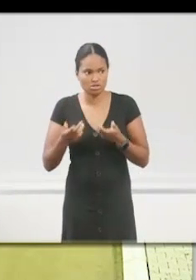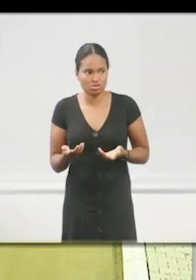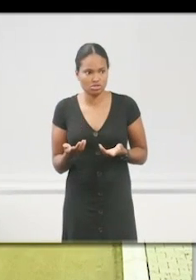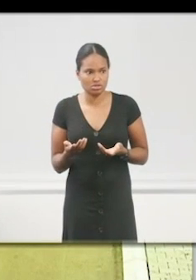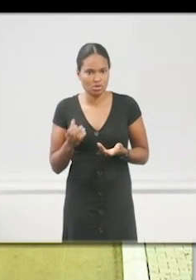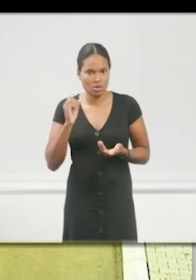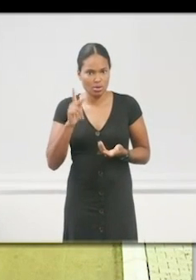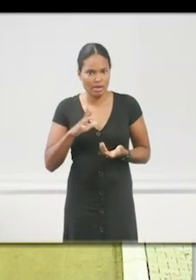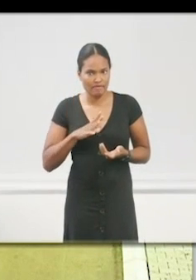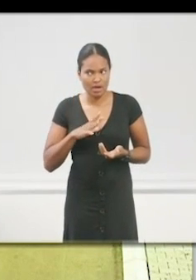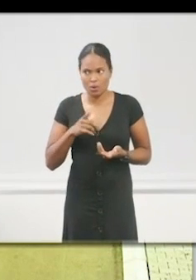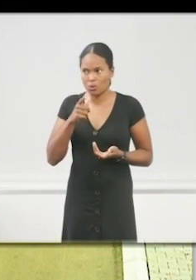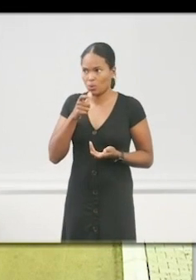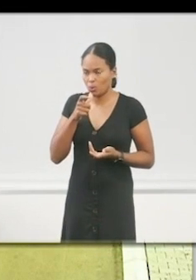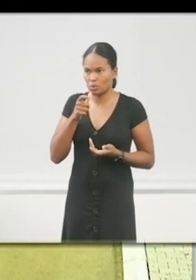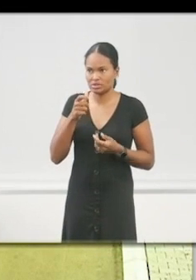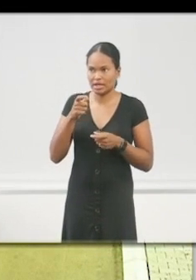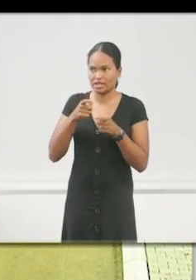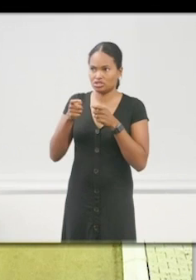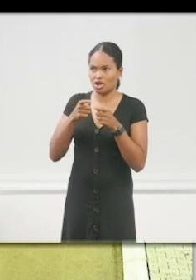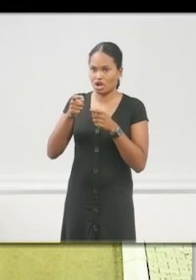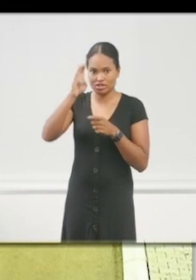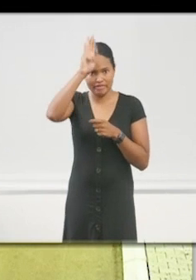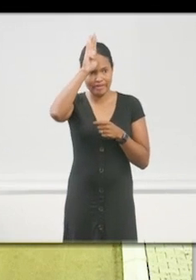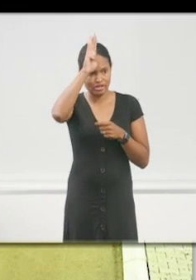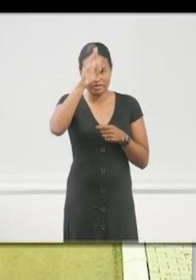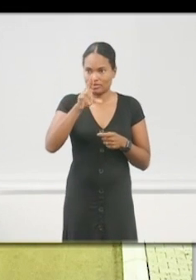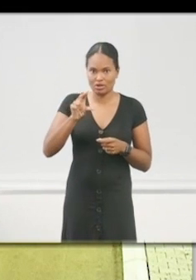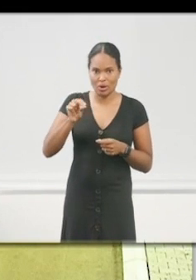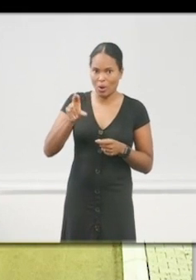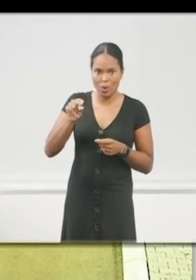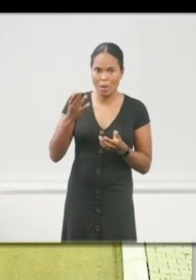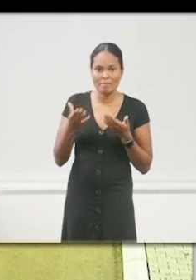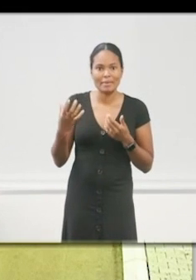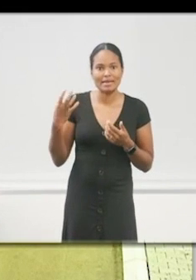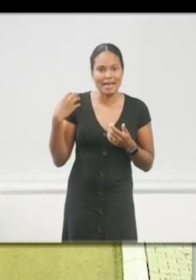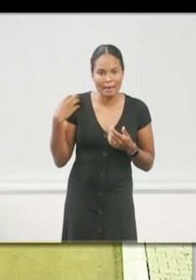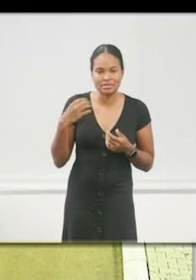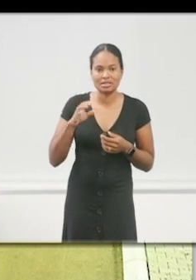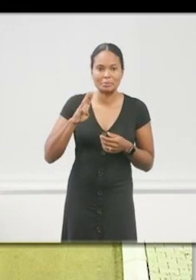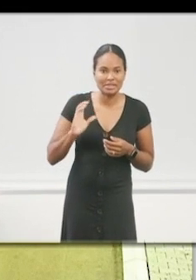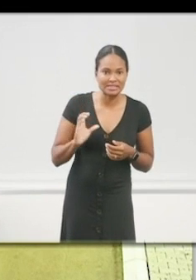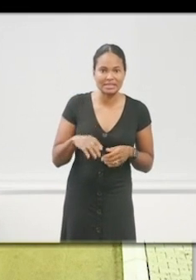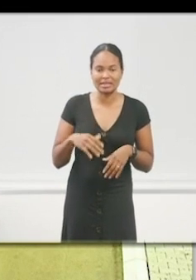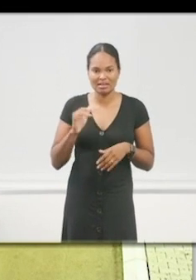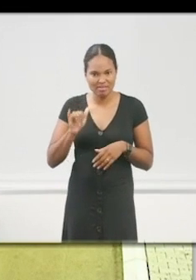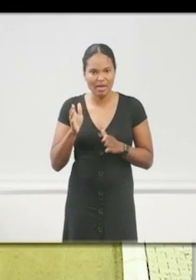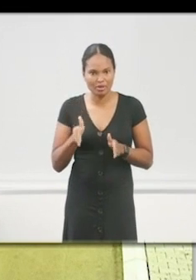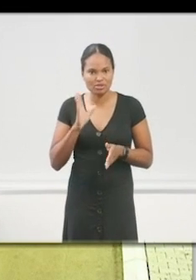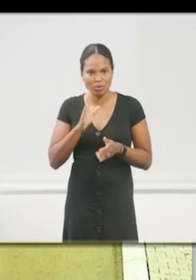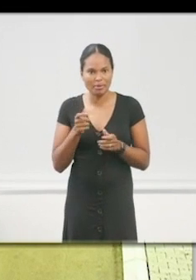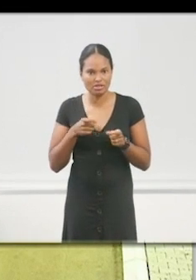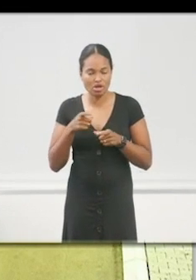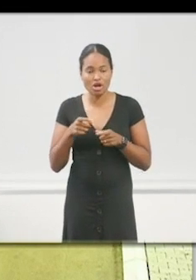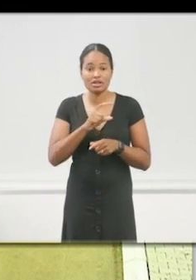Who's in charge? The fire chief? No. It's probably going to be a captain. Your BC, your battalion chief is going to be in charge. When it's